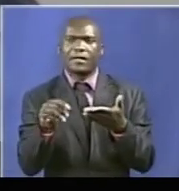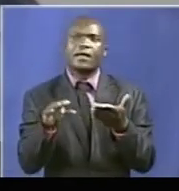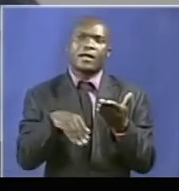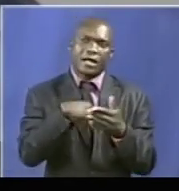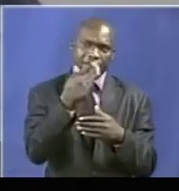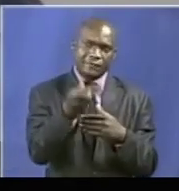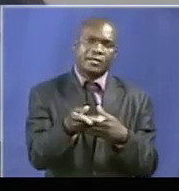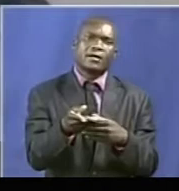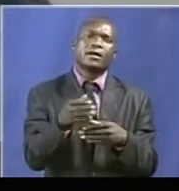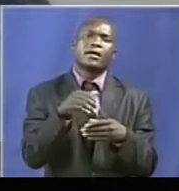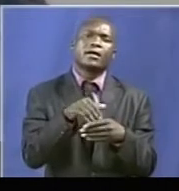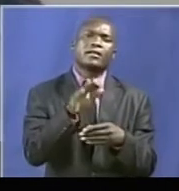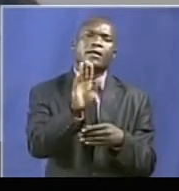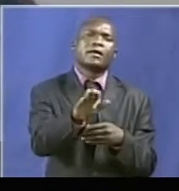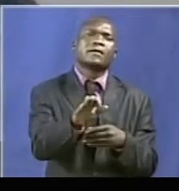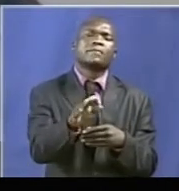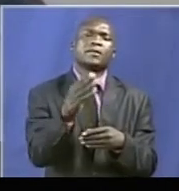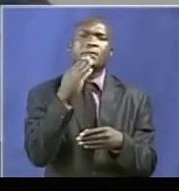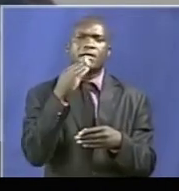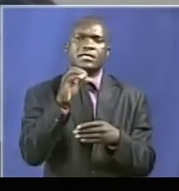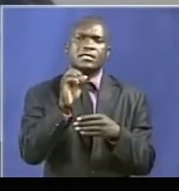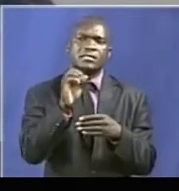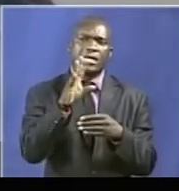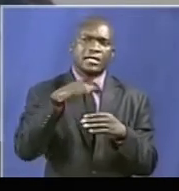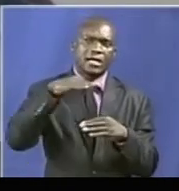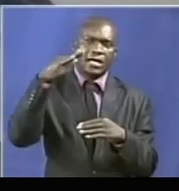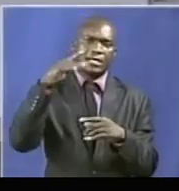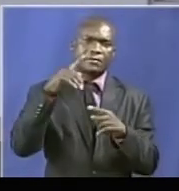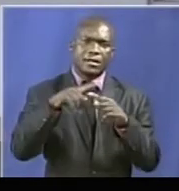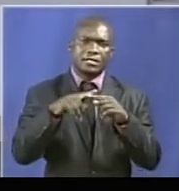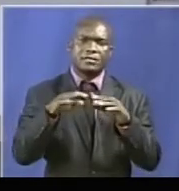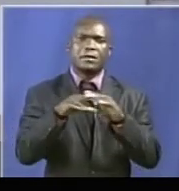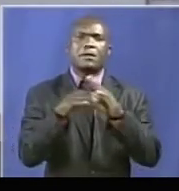been raised by the joint senate and national assembly.